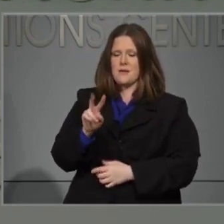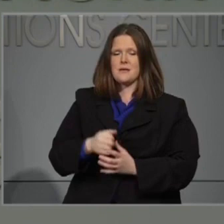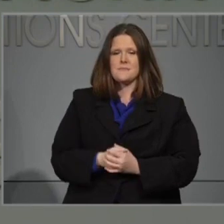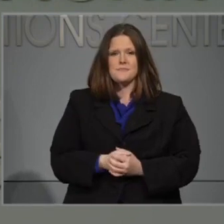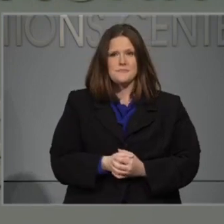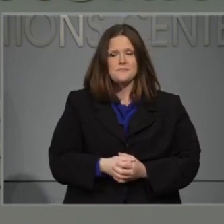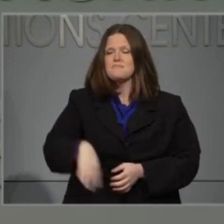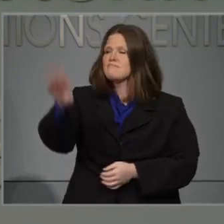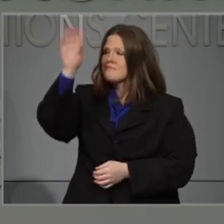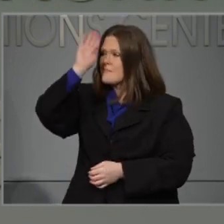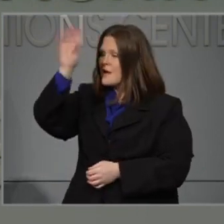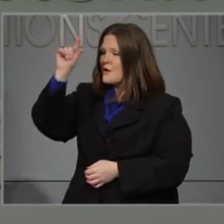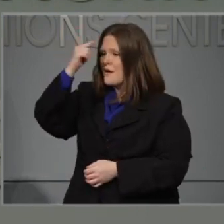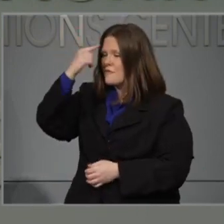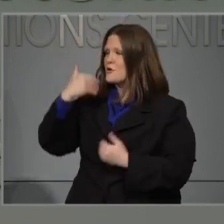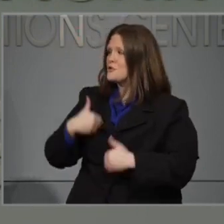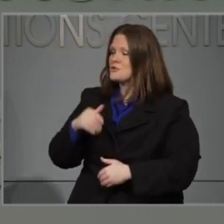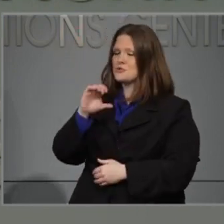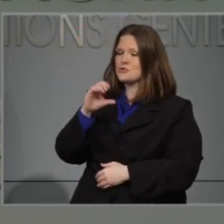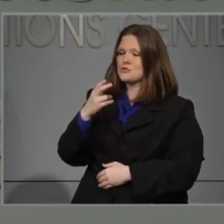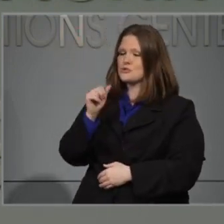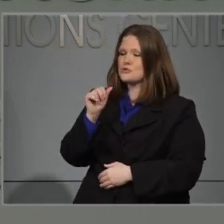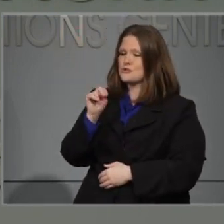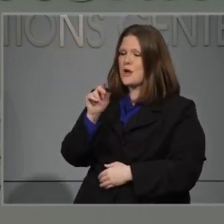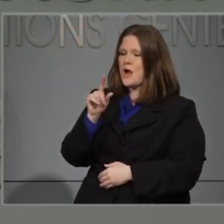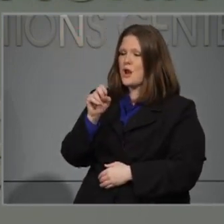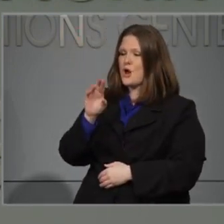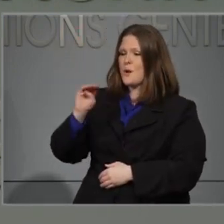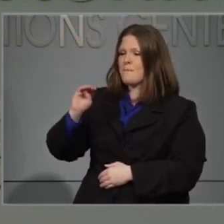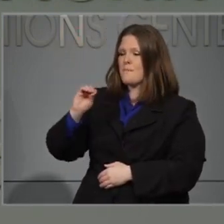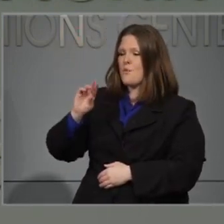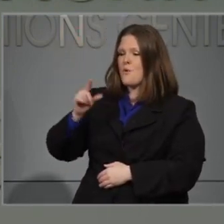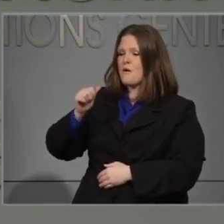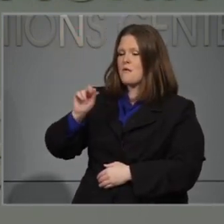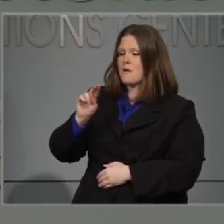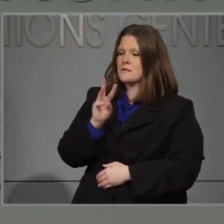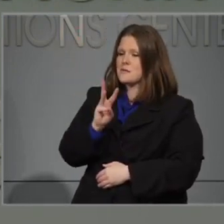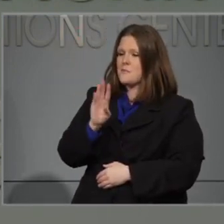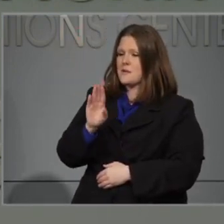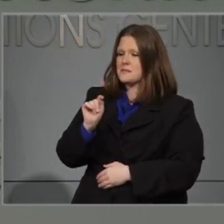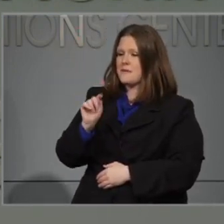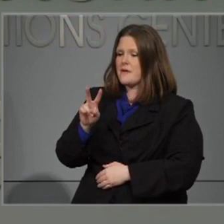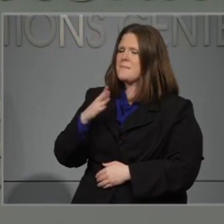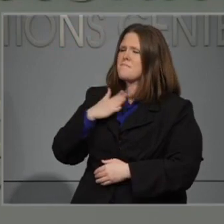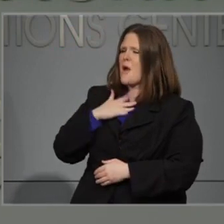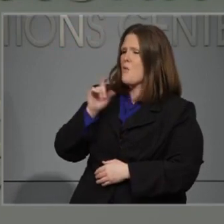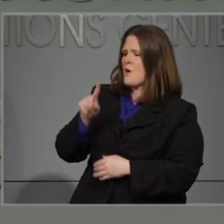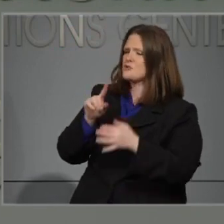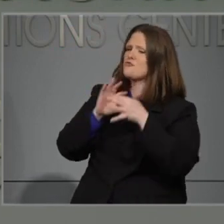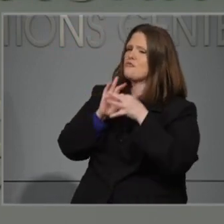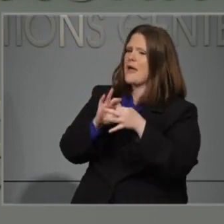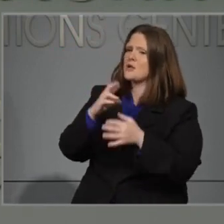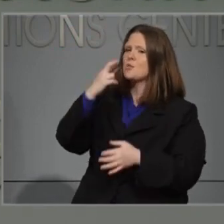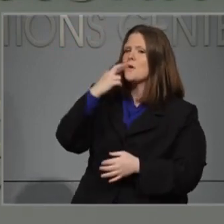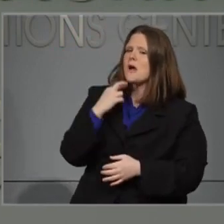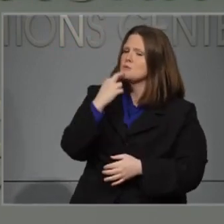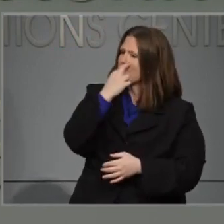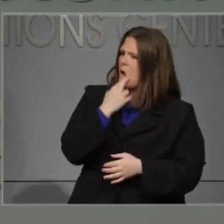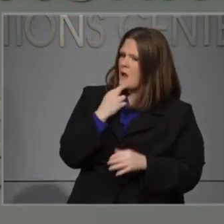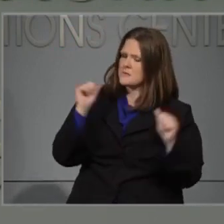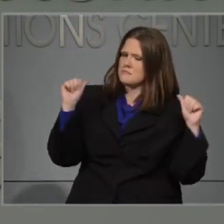Hi, Governor. This is Chandler Morgan from WBTV. My question is regarding the big crowds that we're seeing at restaurants.